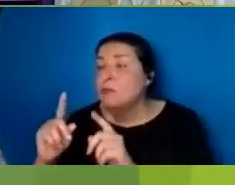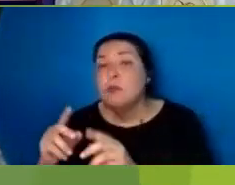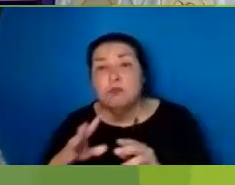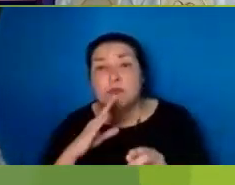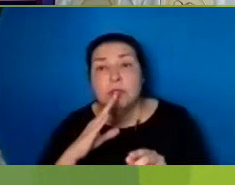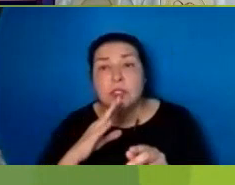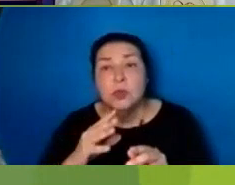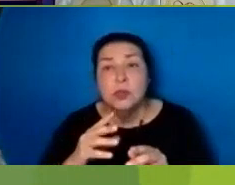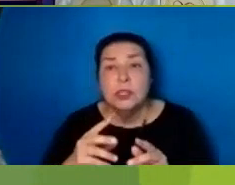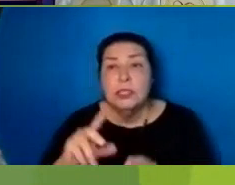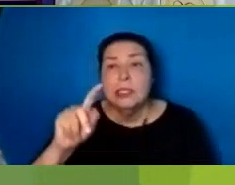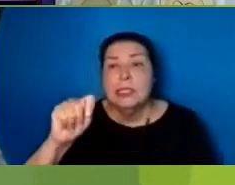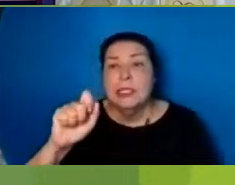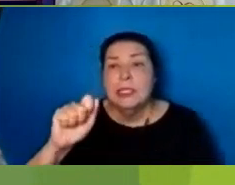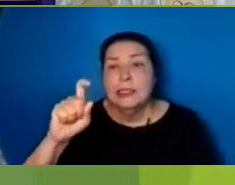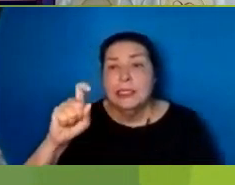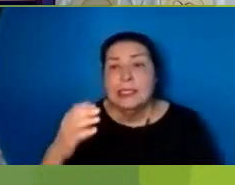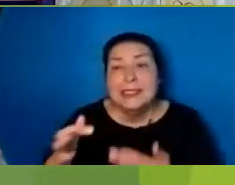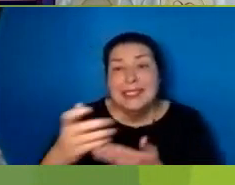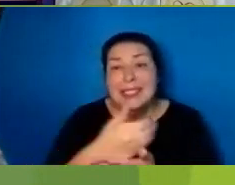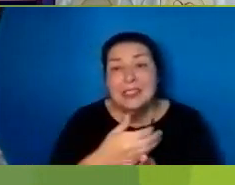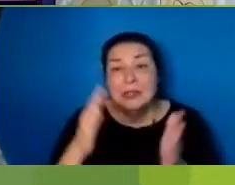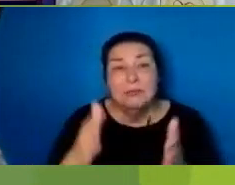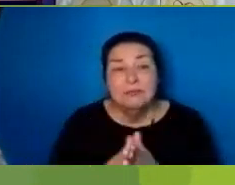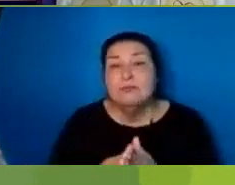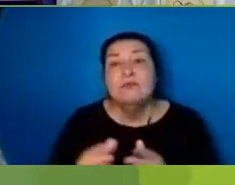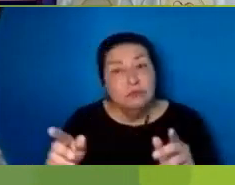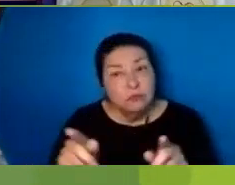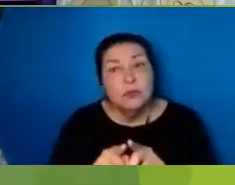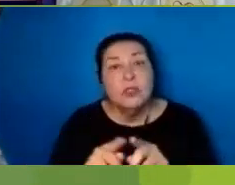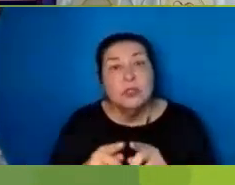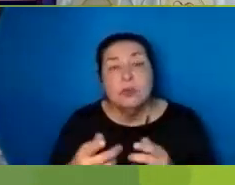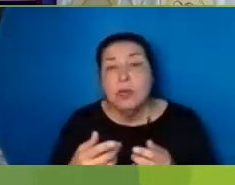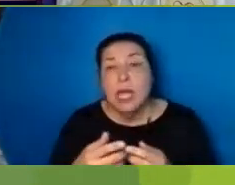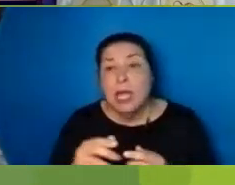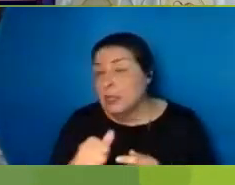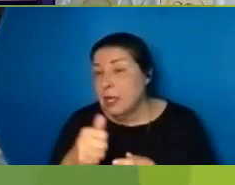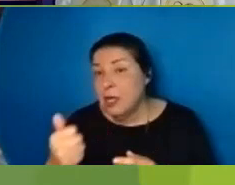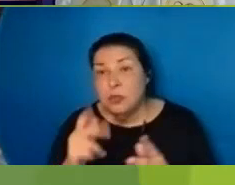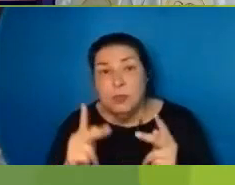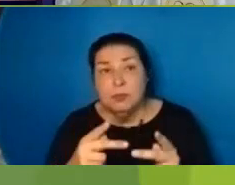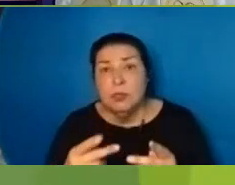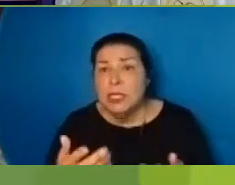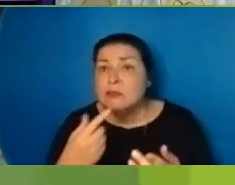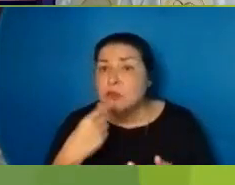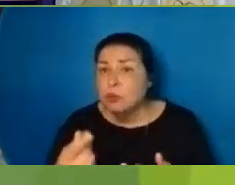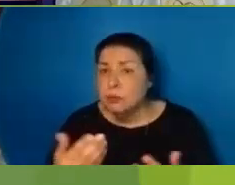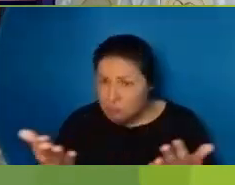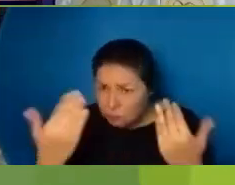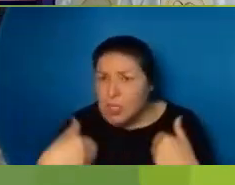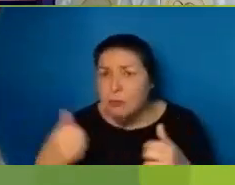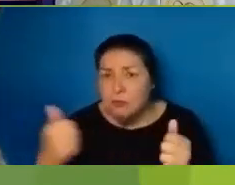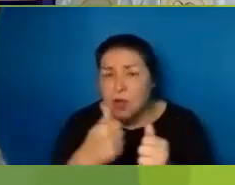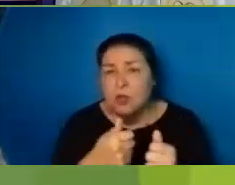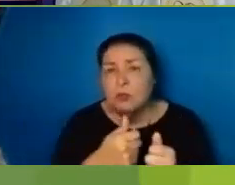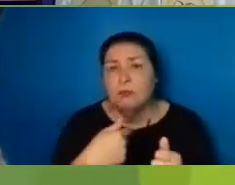surprising Even themselves They dropped their nets And left their Counting tables And followed The ride Has its